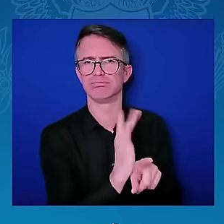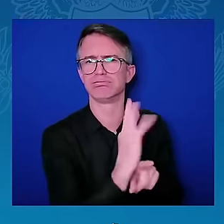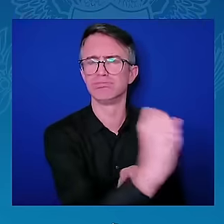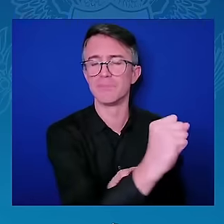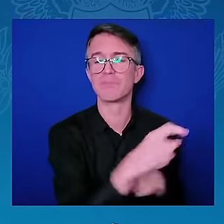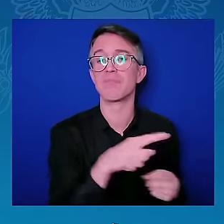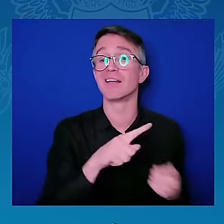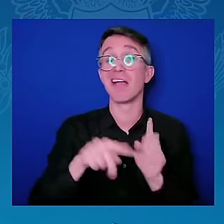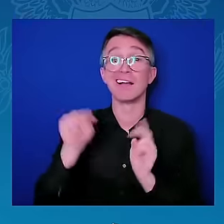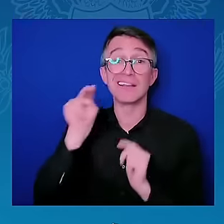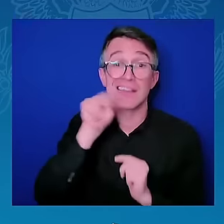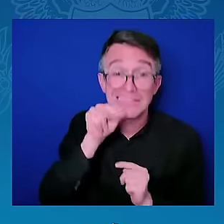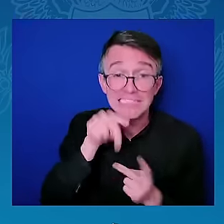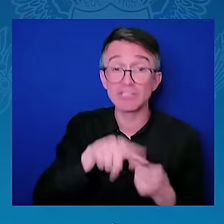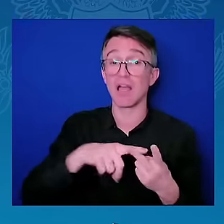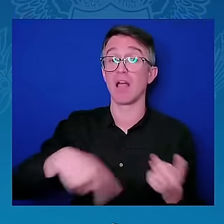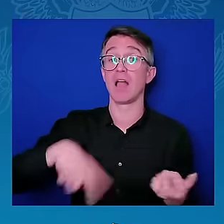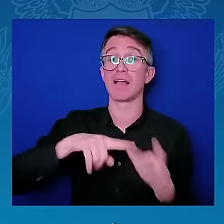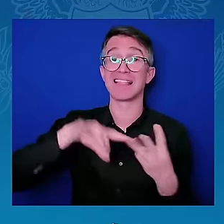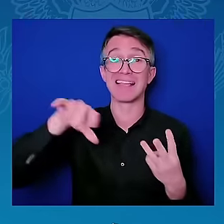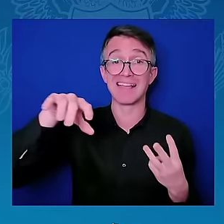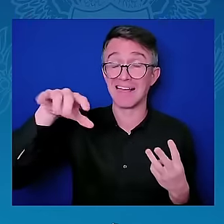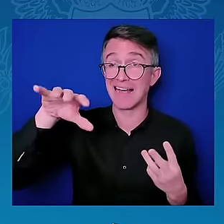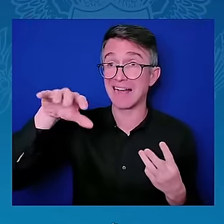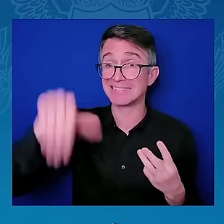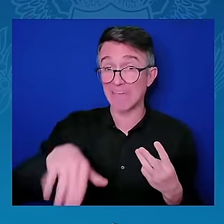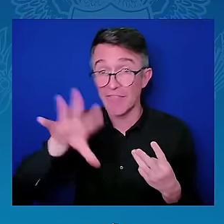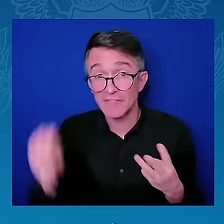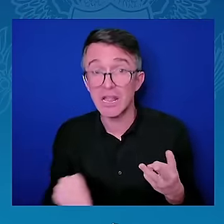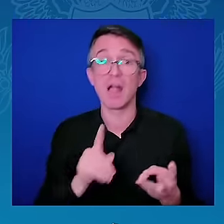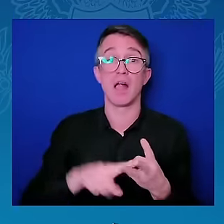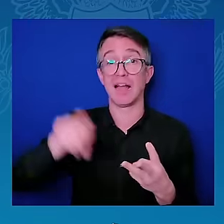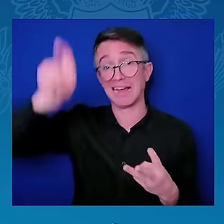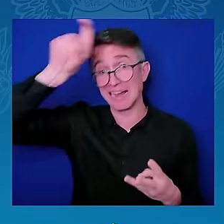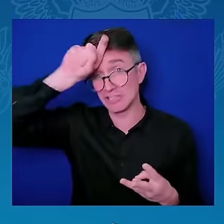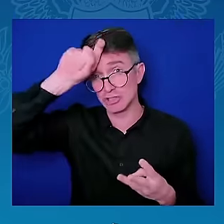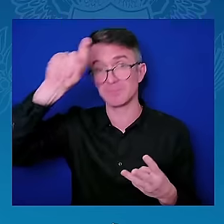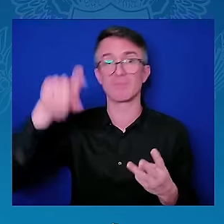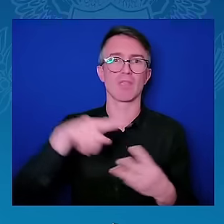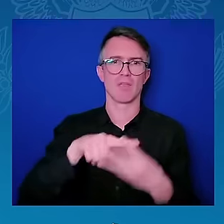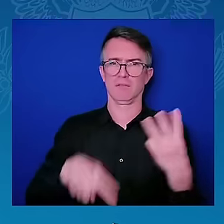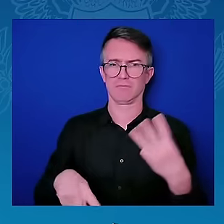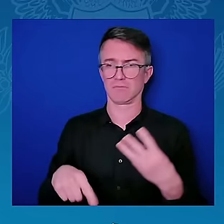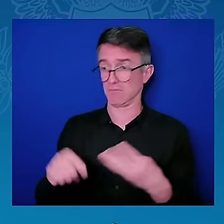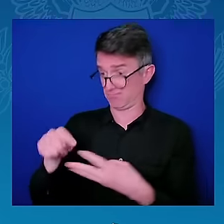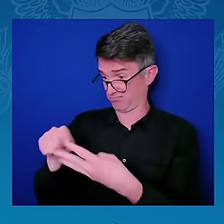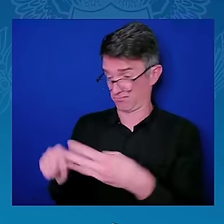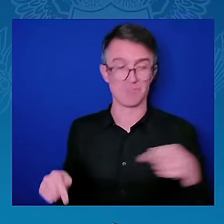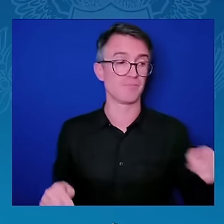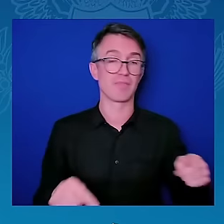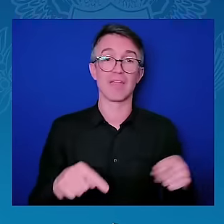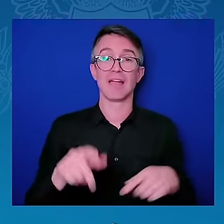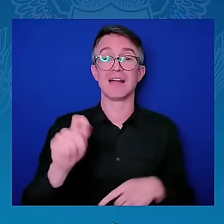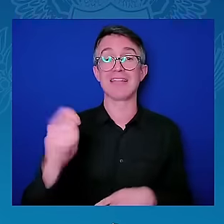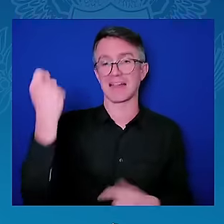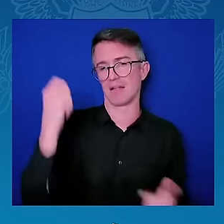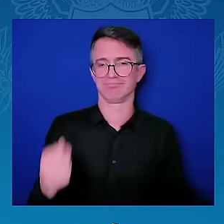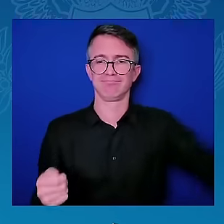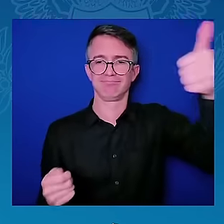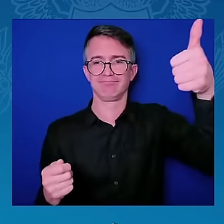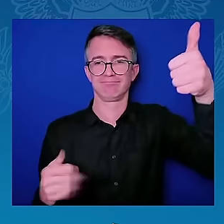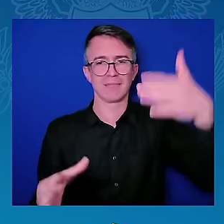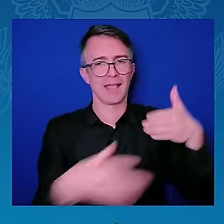Thank you very much, and thank you very much Vice President Kamala Harris for finding time to engage with us in this